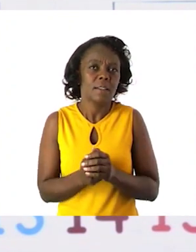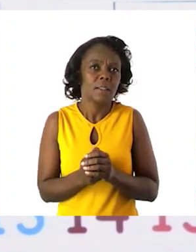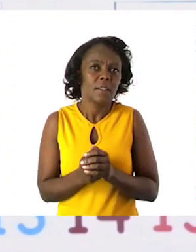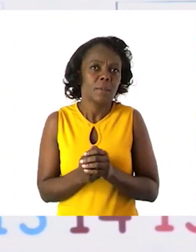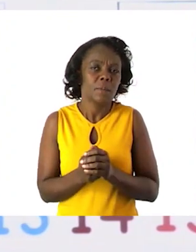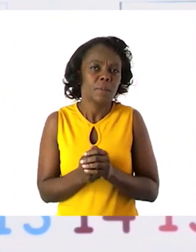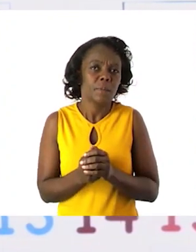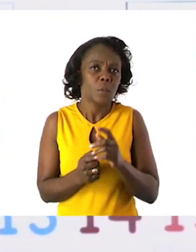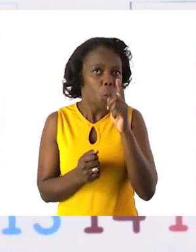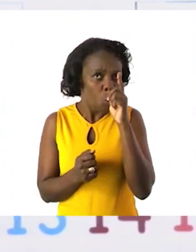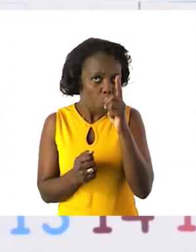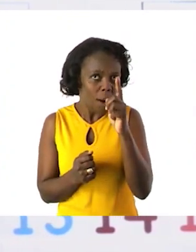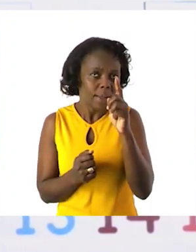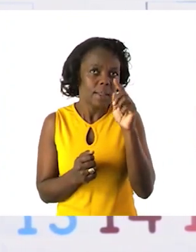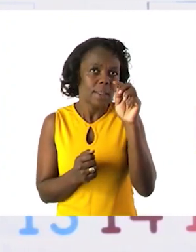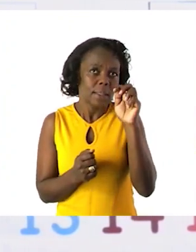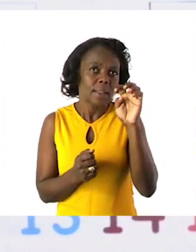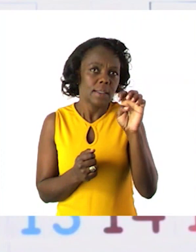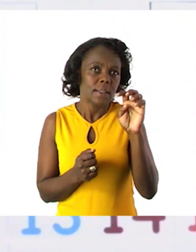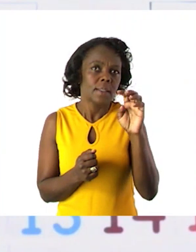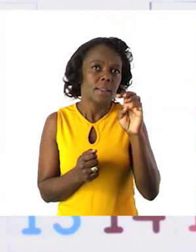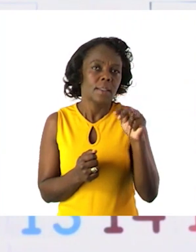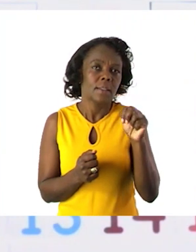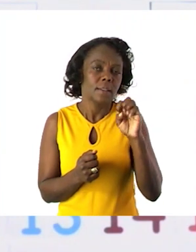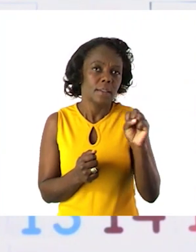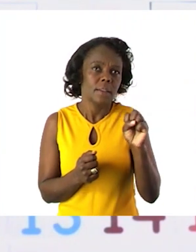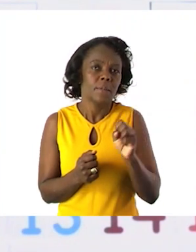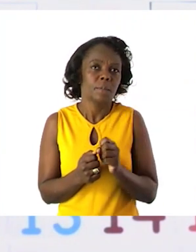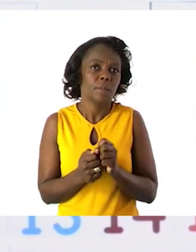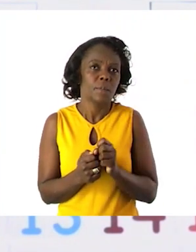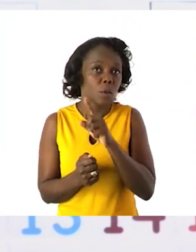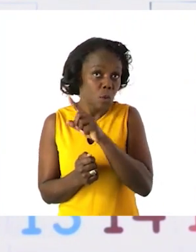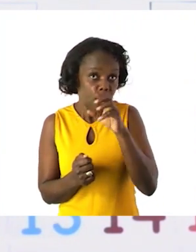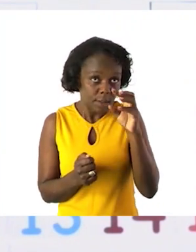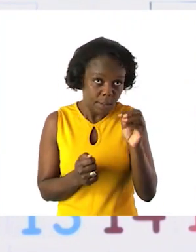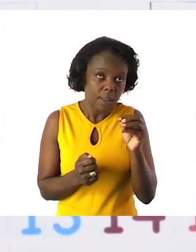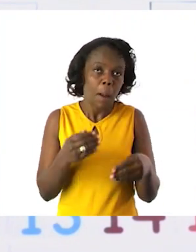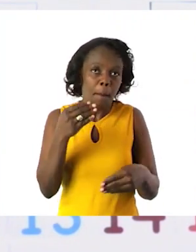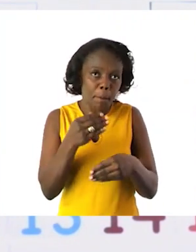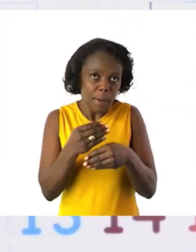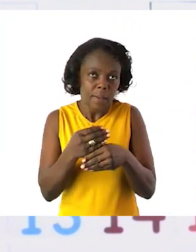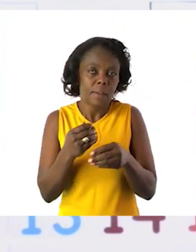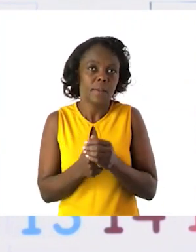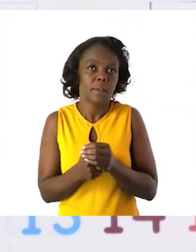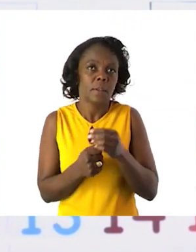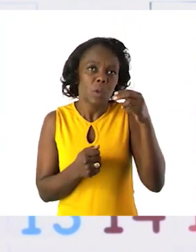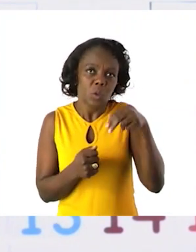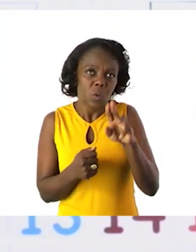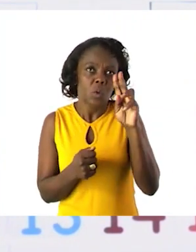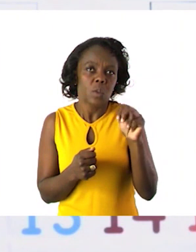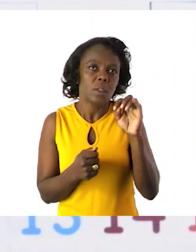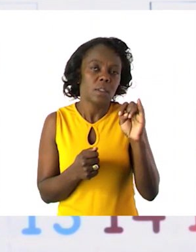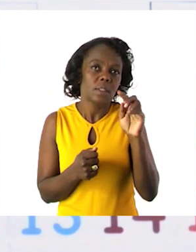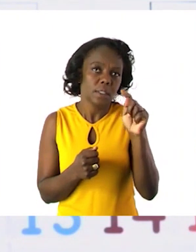we have only one 10. Therefore we write our 10 plus... and how many units?